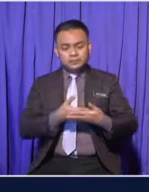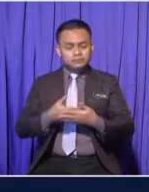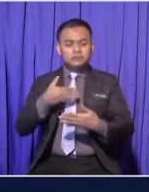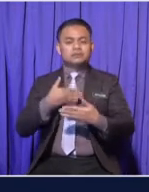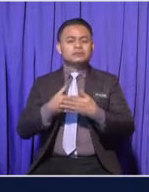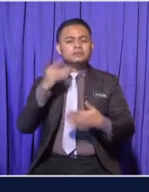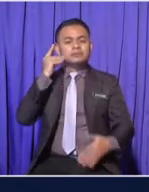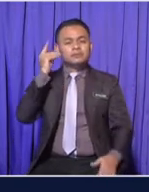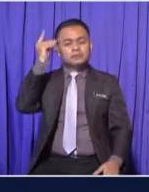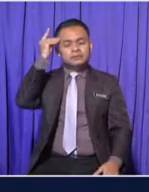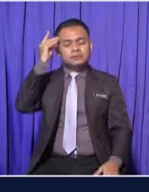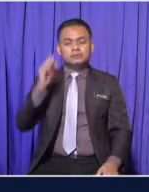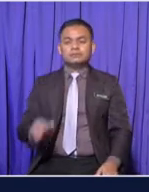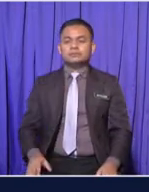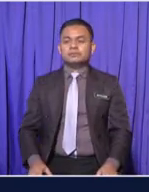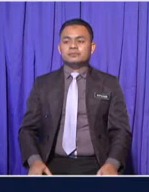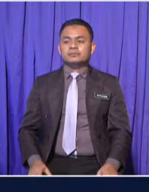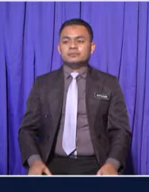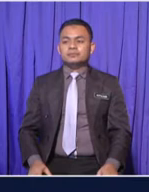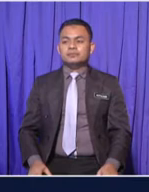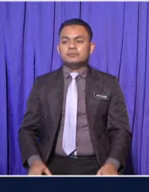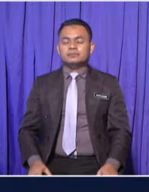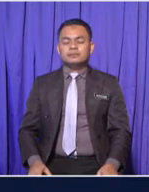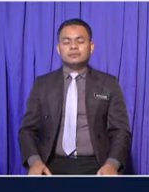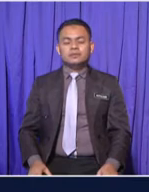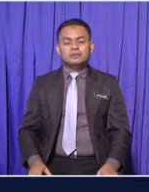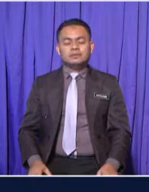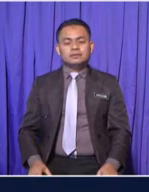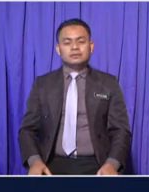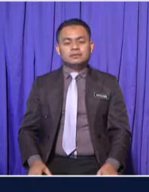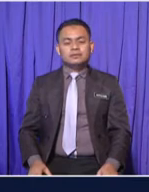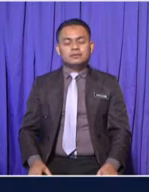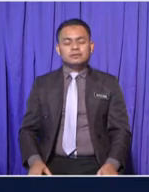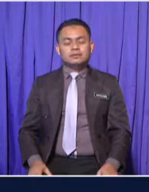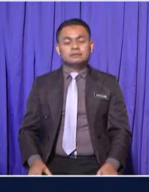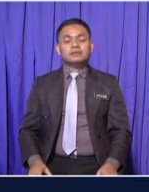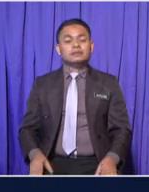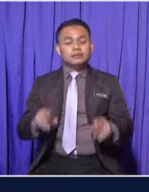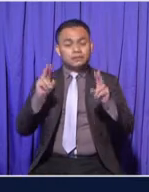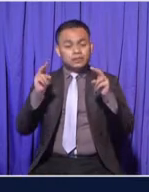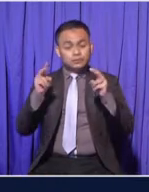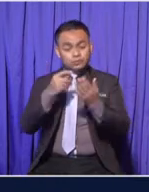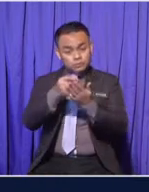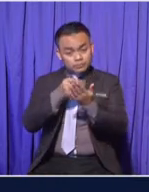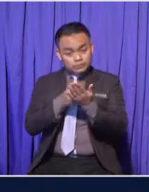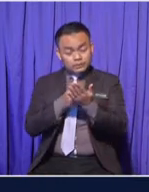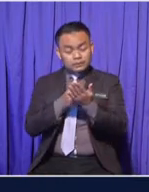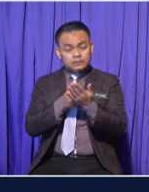This next subtopic is related to the stage of human growth